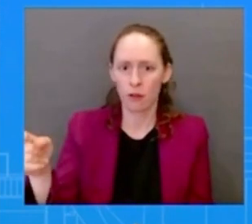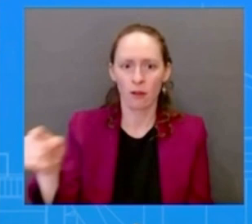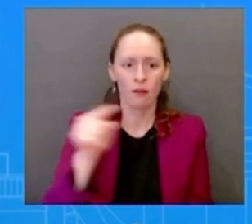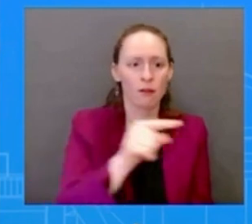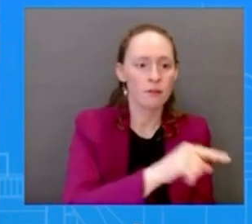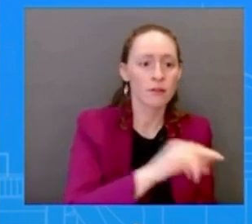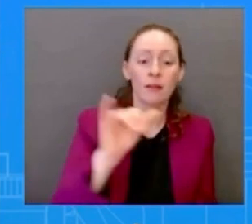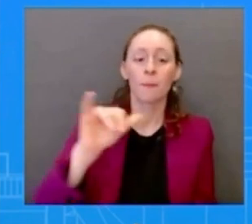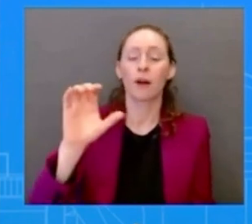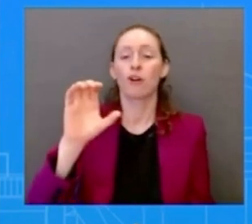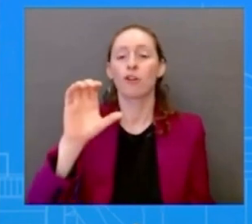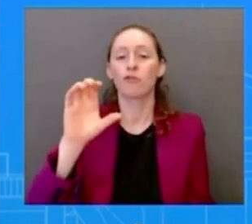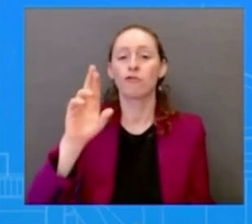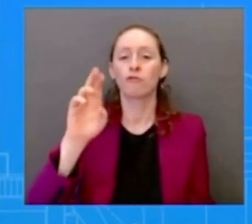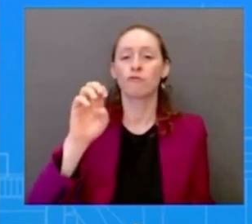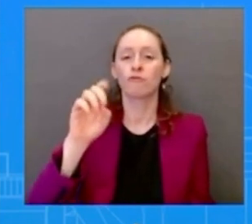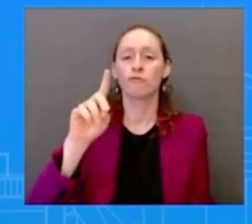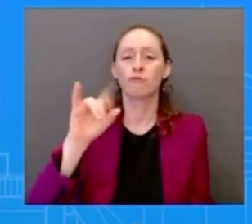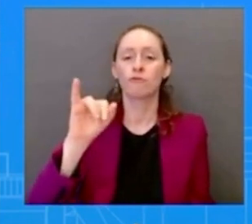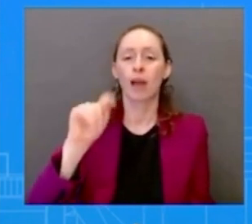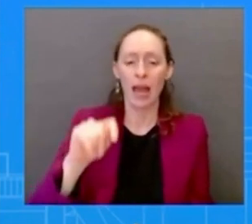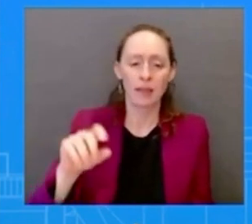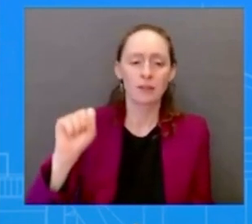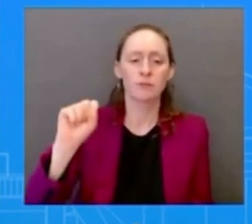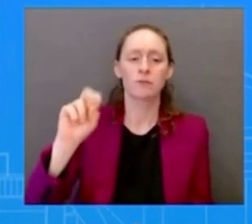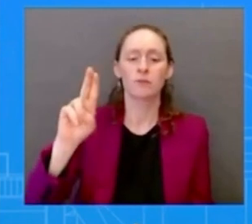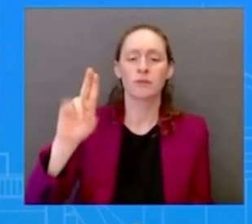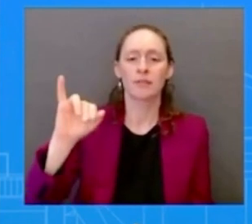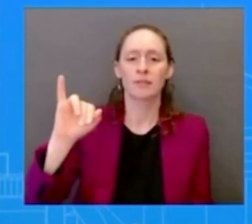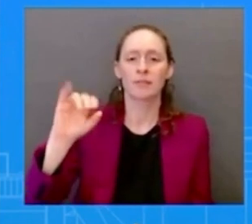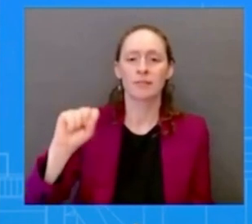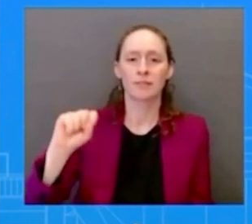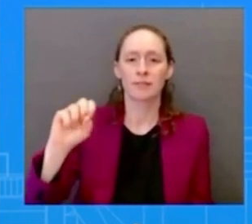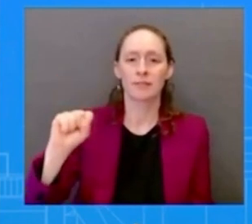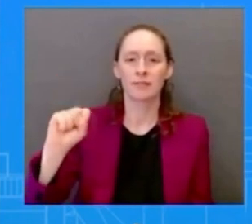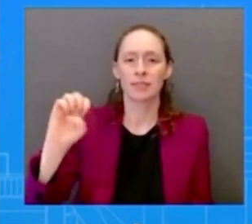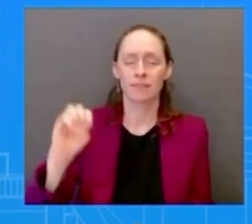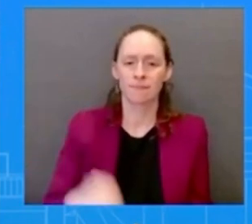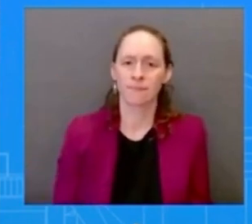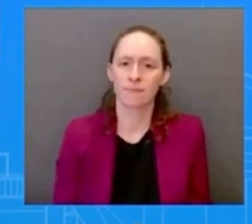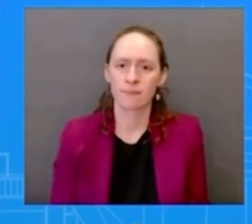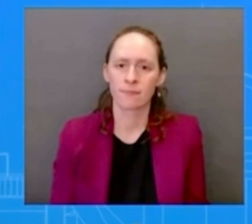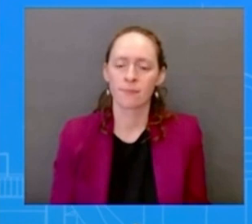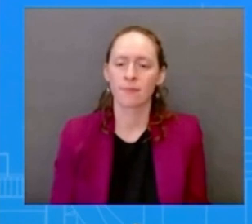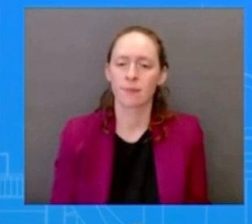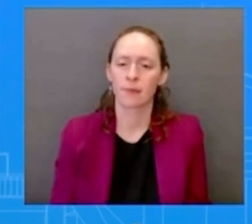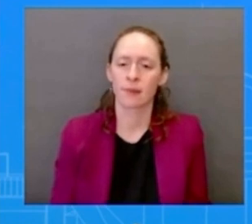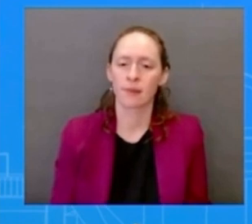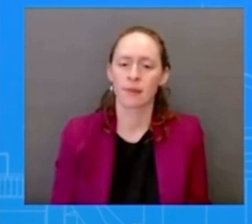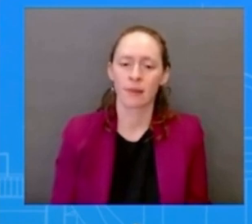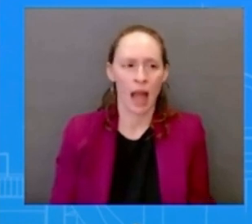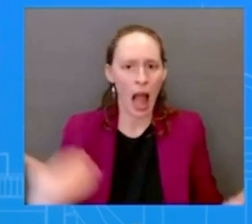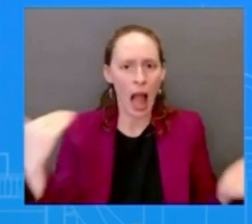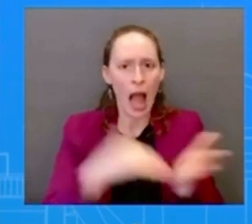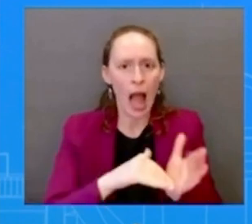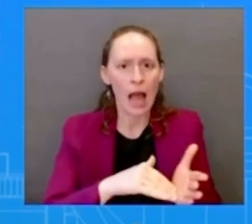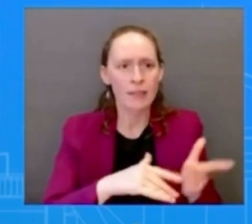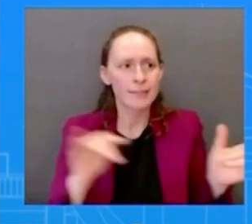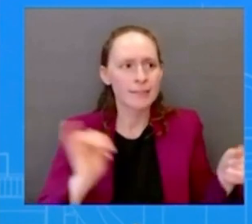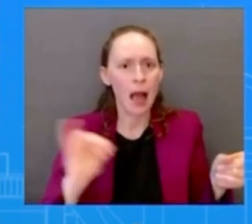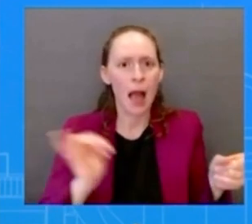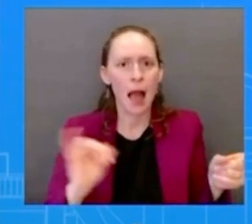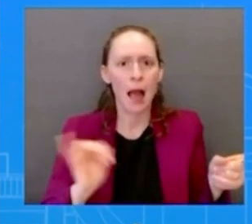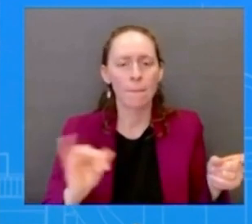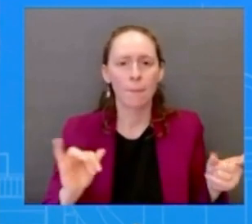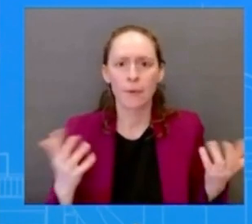what had been discussed there was also a further consolidation so the biggest bank in switzerland bbs um